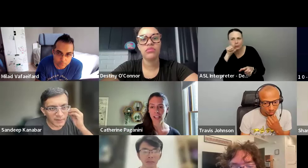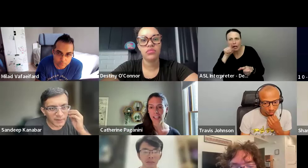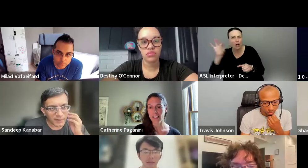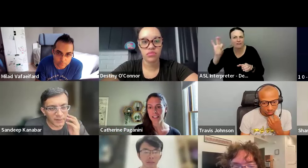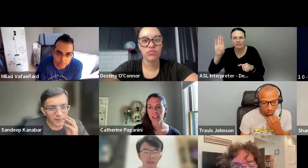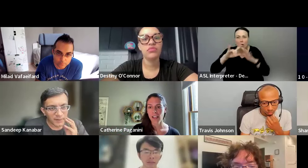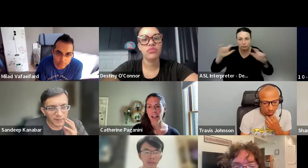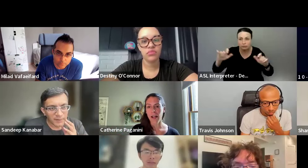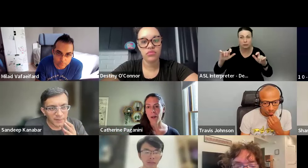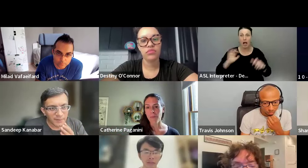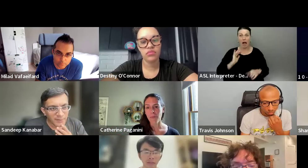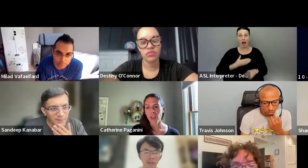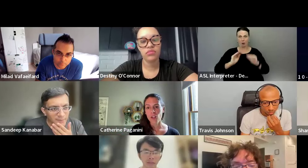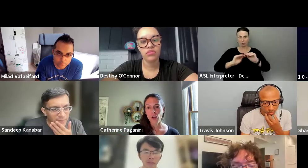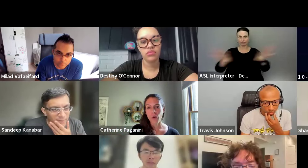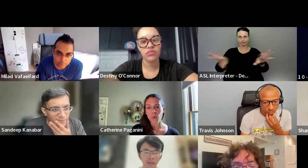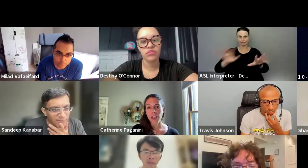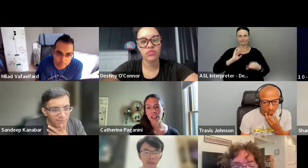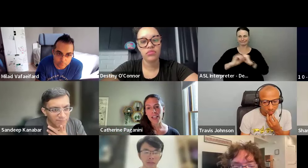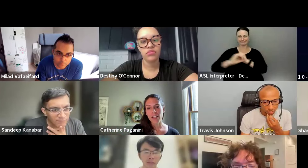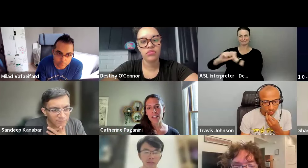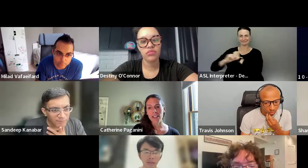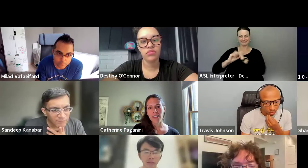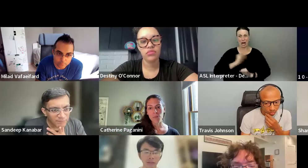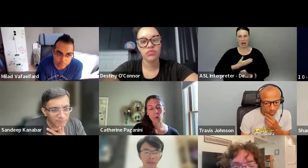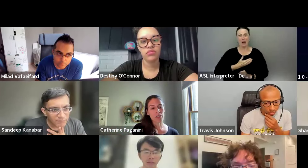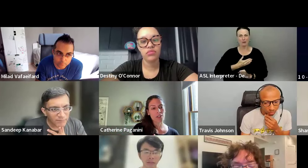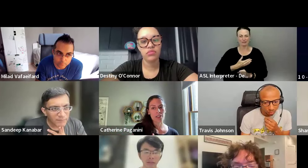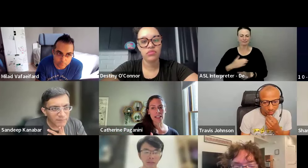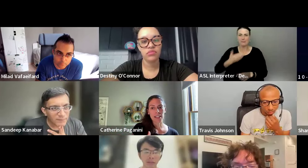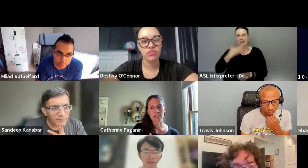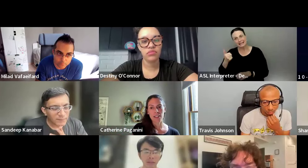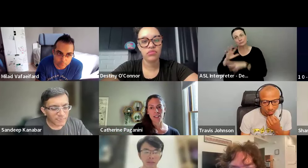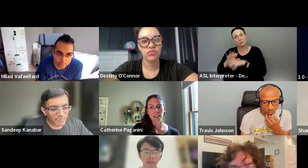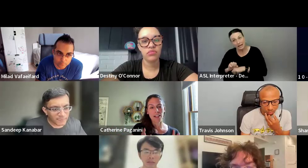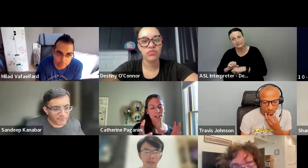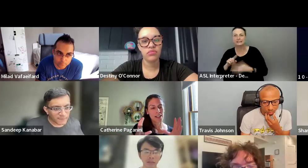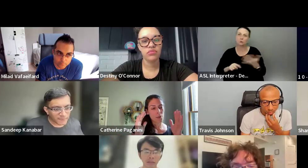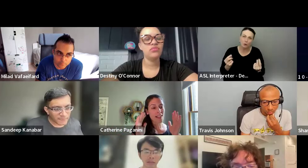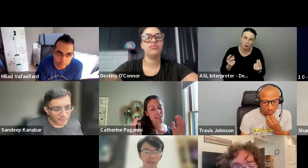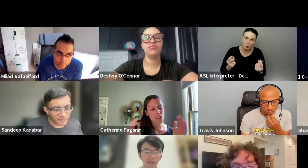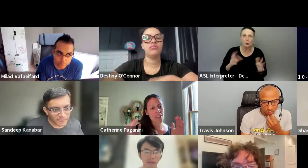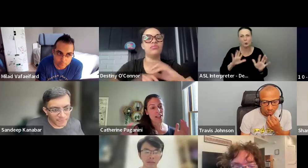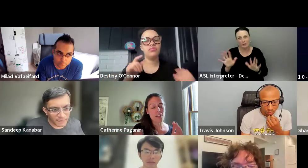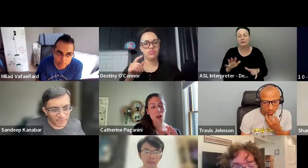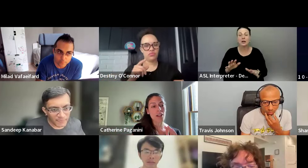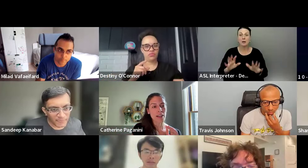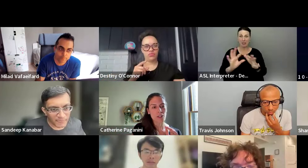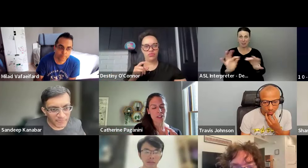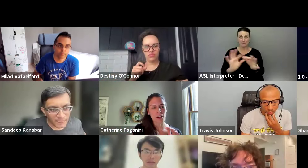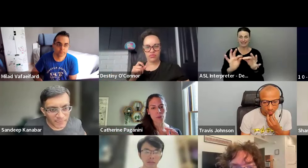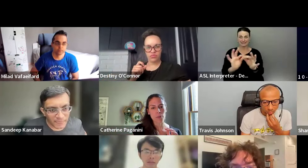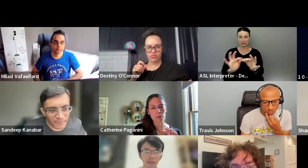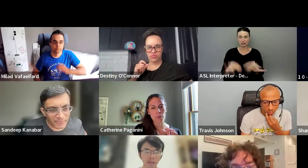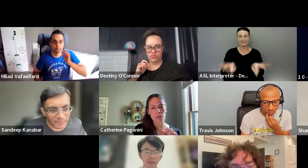whatever. And, um, so one thing, it's important that, uh, the message is there as well,